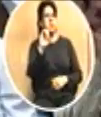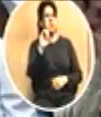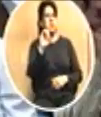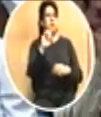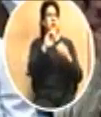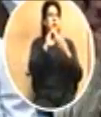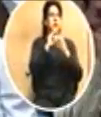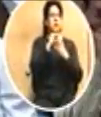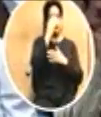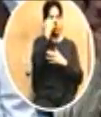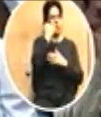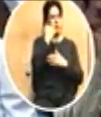are here today. Yeah. .